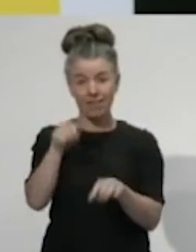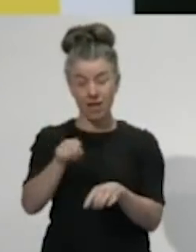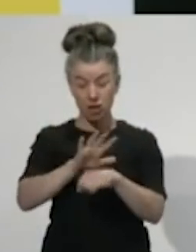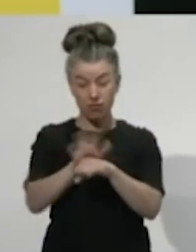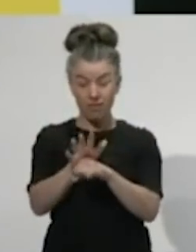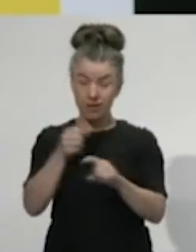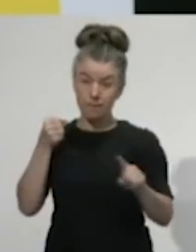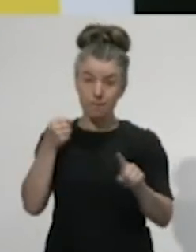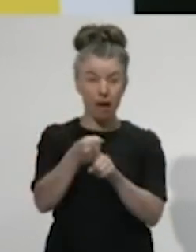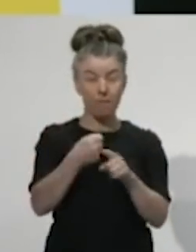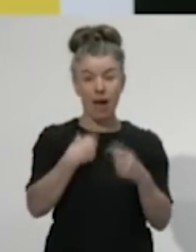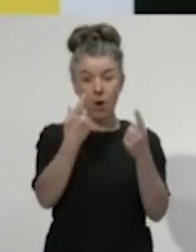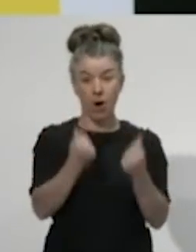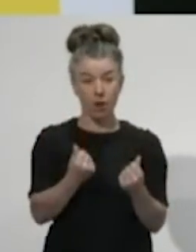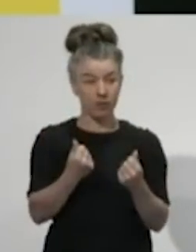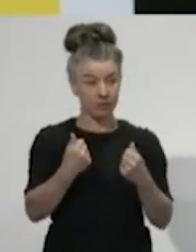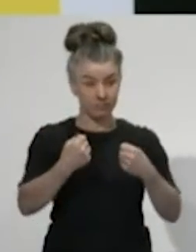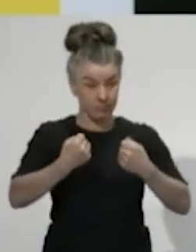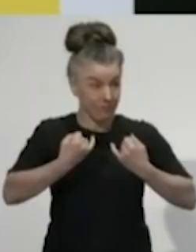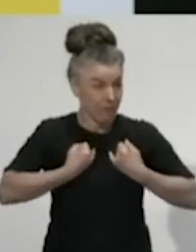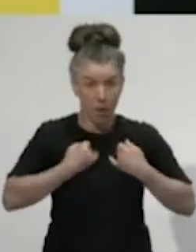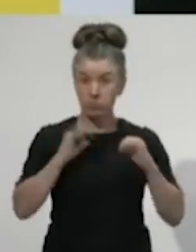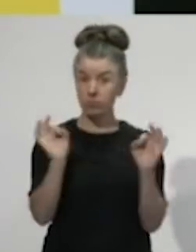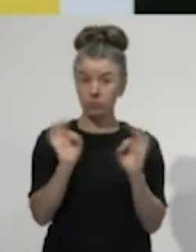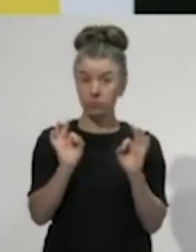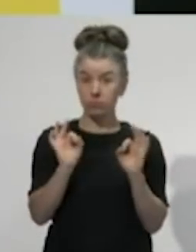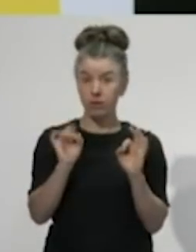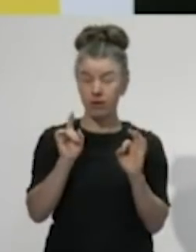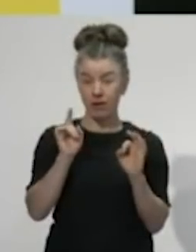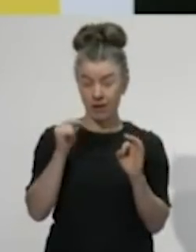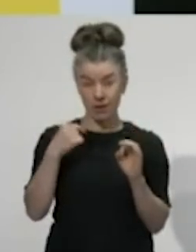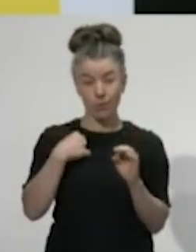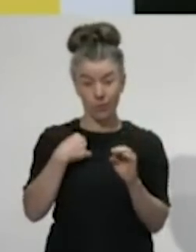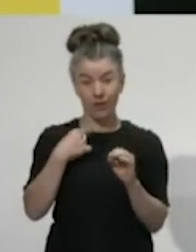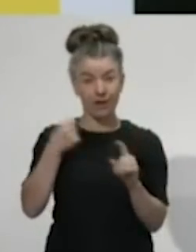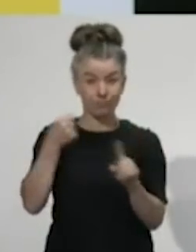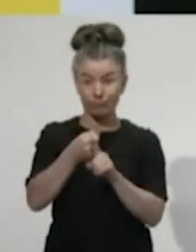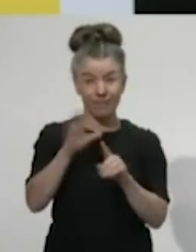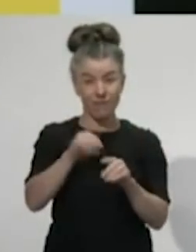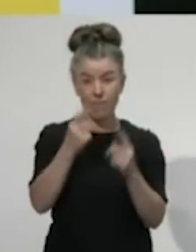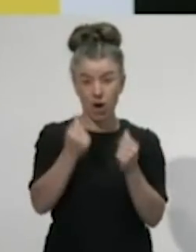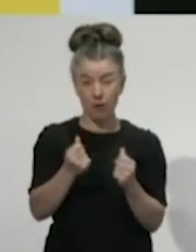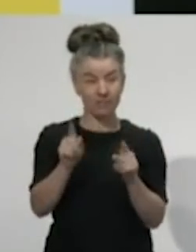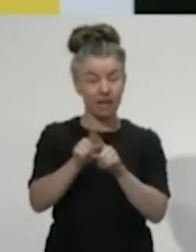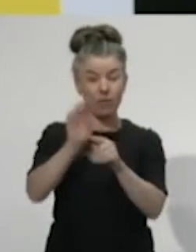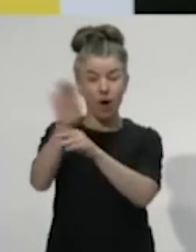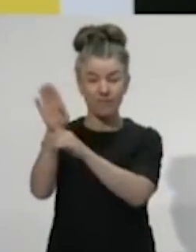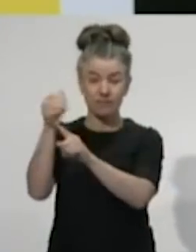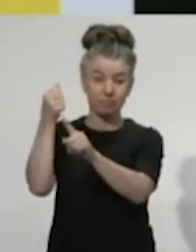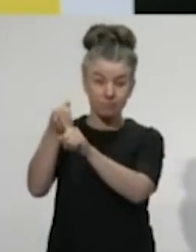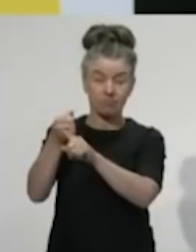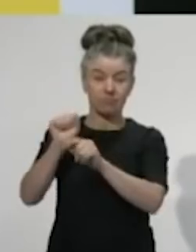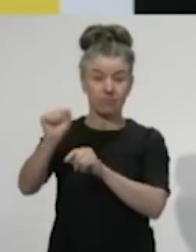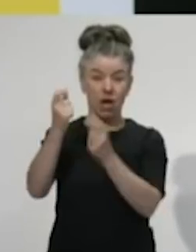not of our making, but like every country in the world, we are also not immune to its fallout. Now, let me be clear, the coming